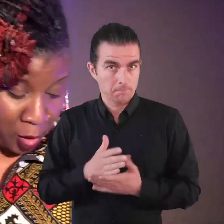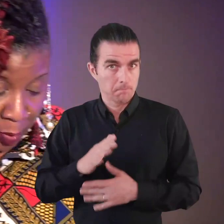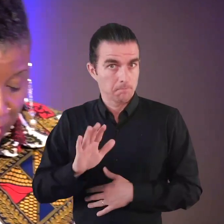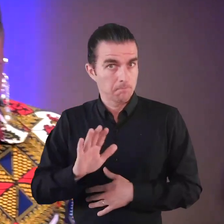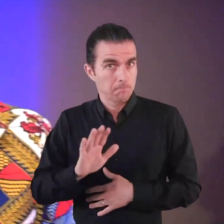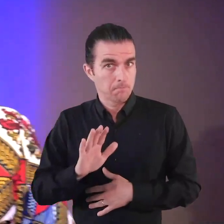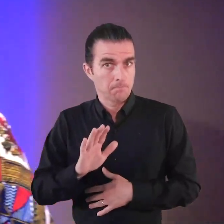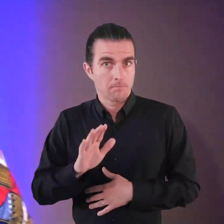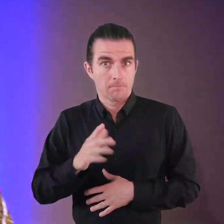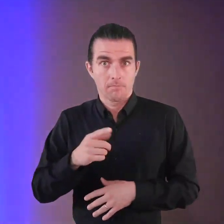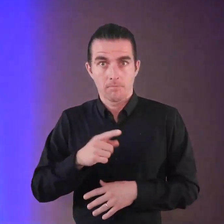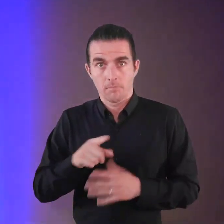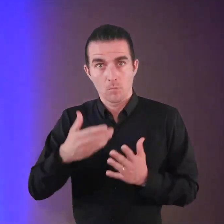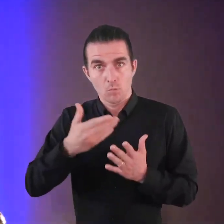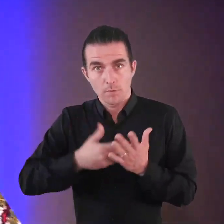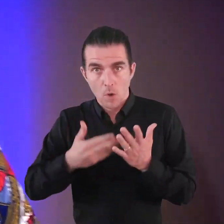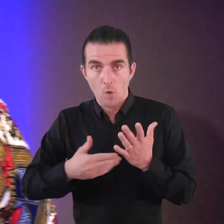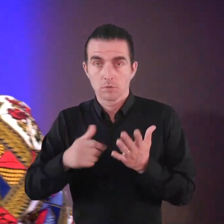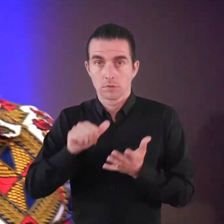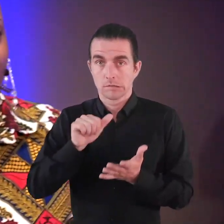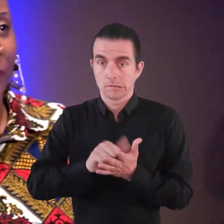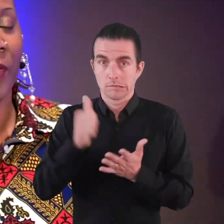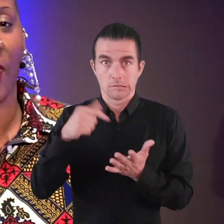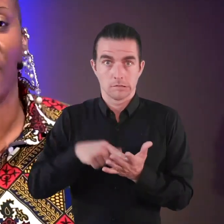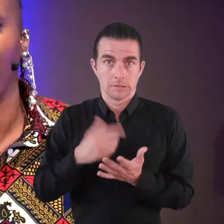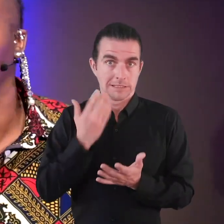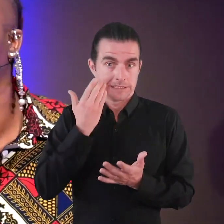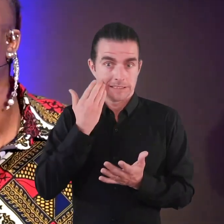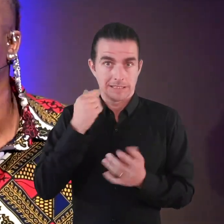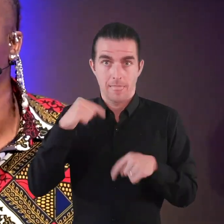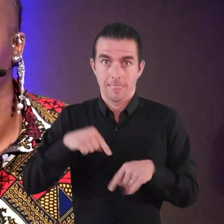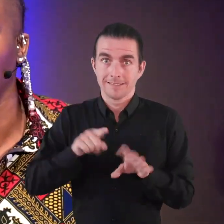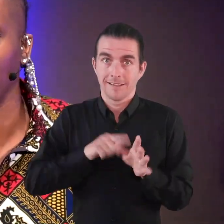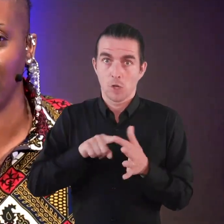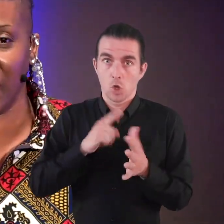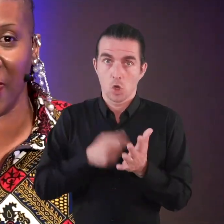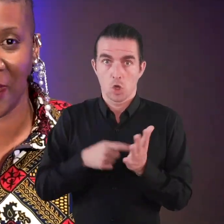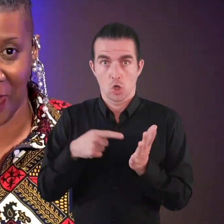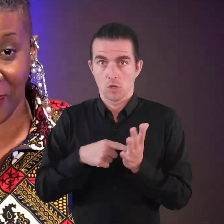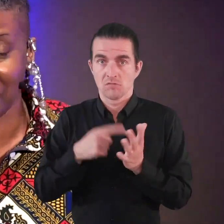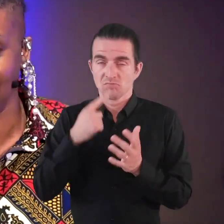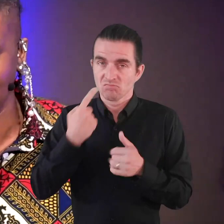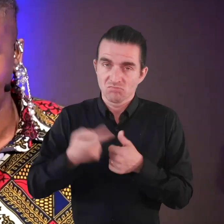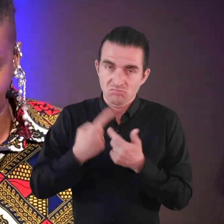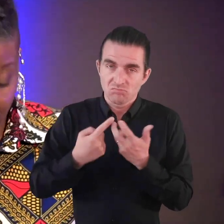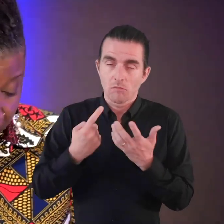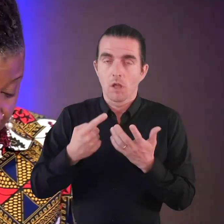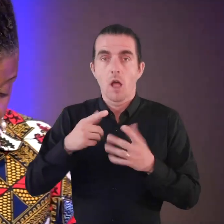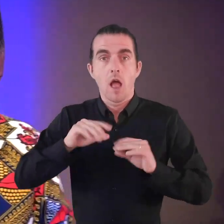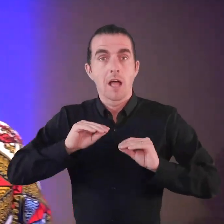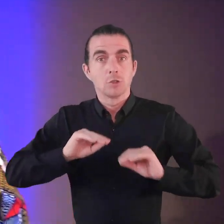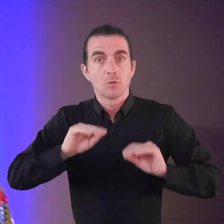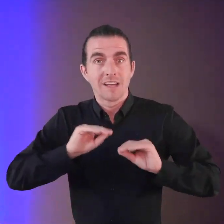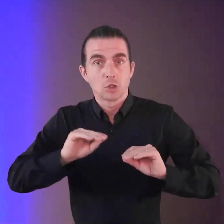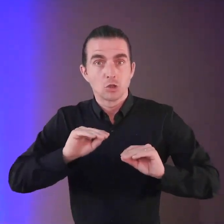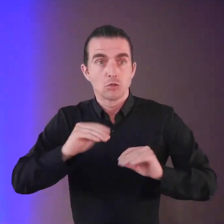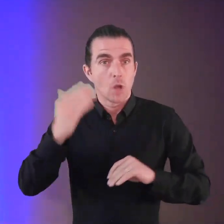The Commission on Race and Ethnic Disparity report, that was published earlier on this year, yes, that report,